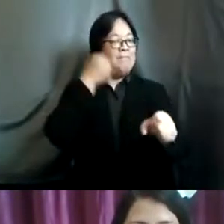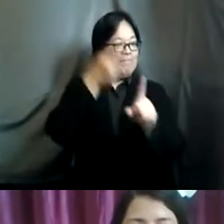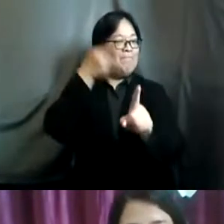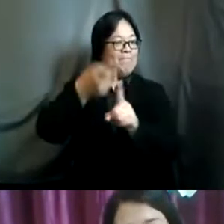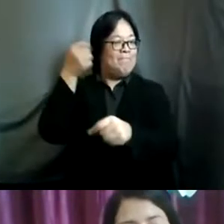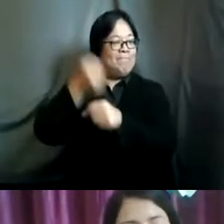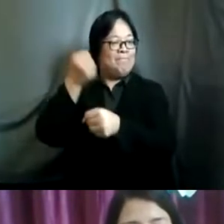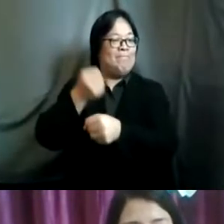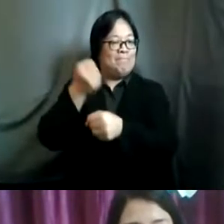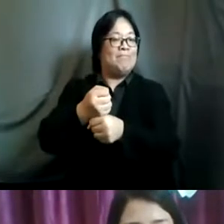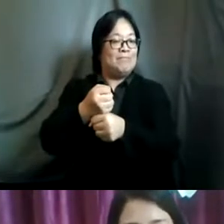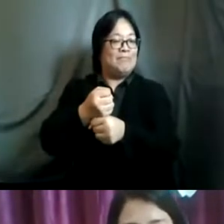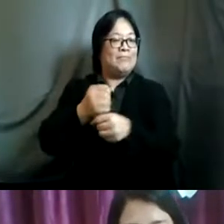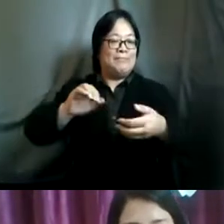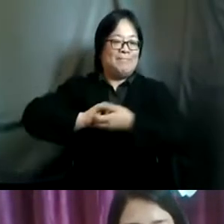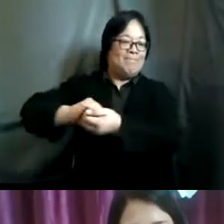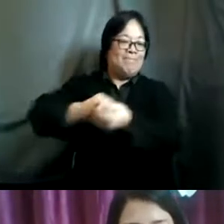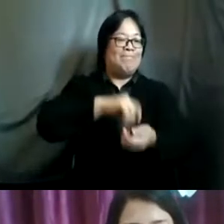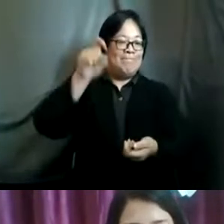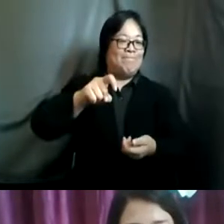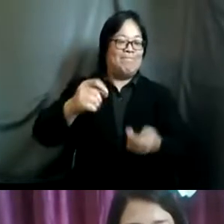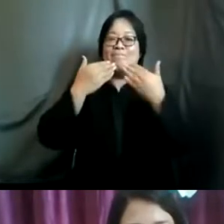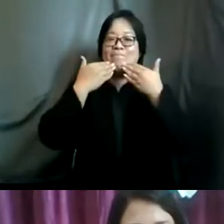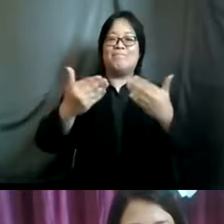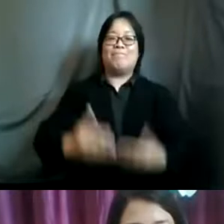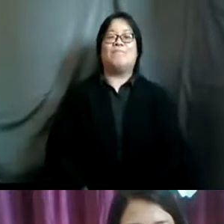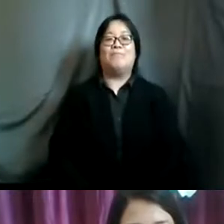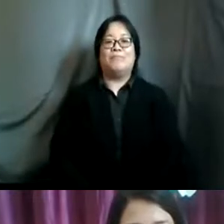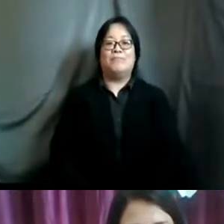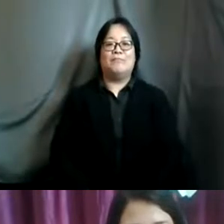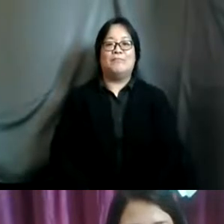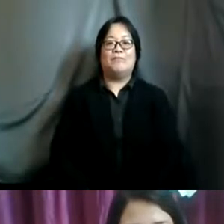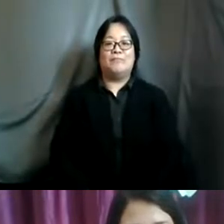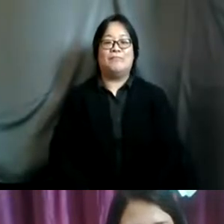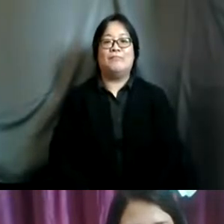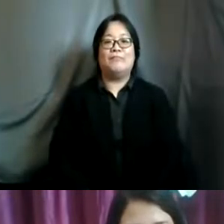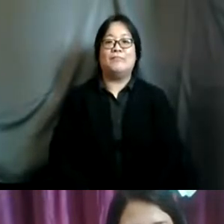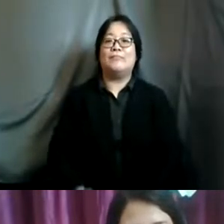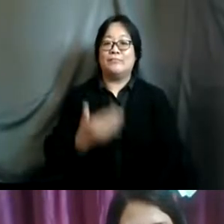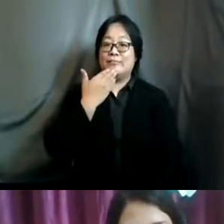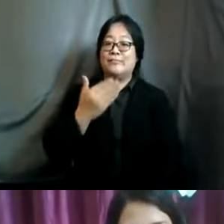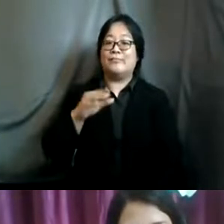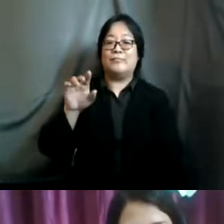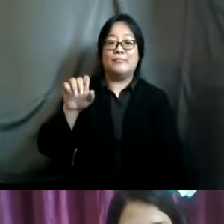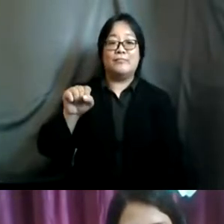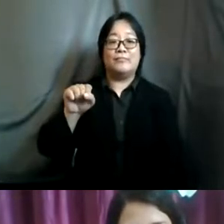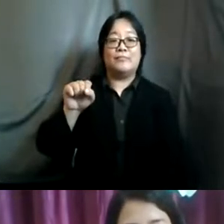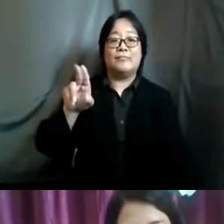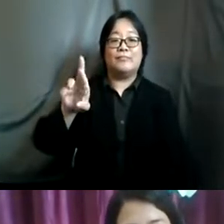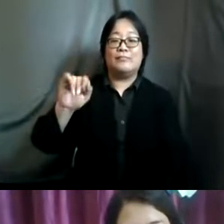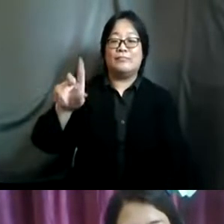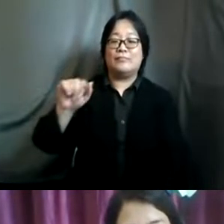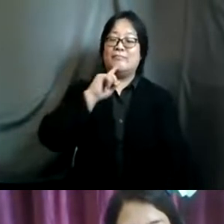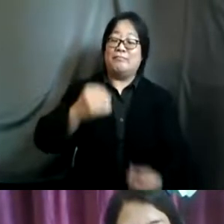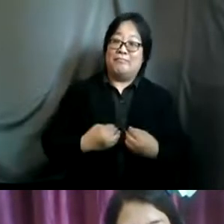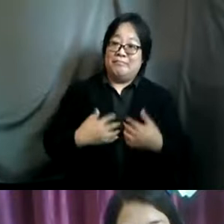to be together yeah thank you so much thank you thank you so much raksha nothing short of inspiring and uh really